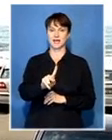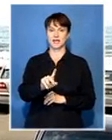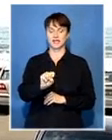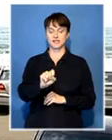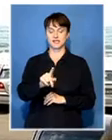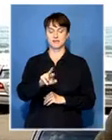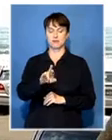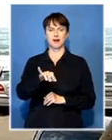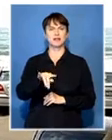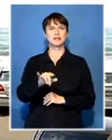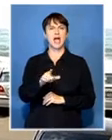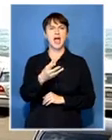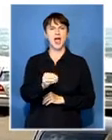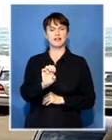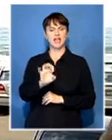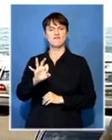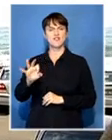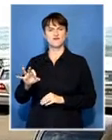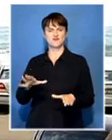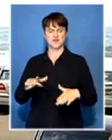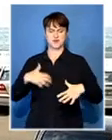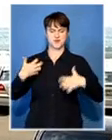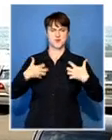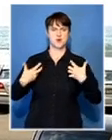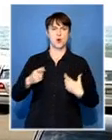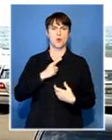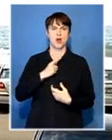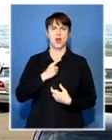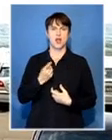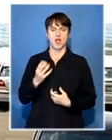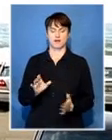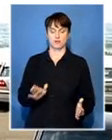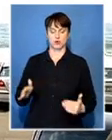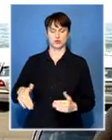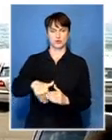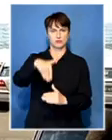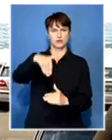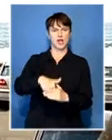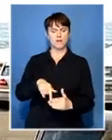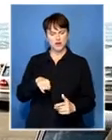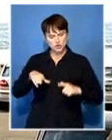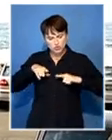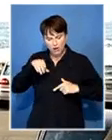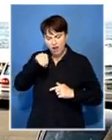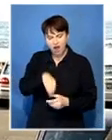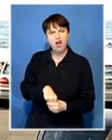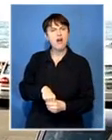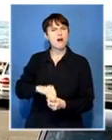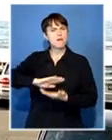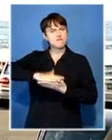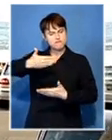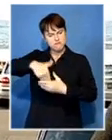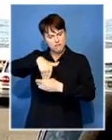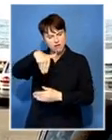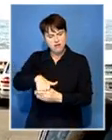launched an objection with regards to the ballot boxes that were found there with ballot papers already inside